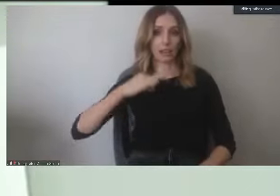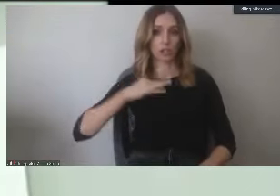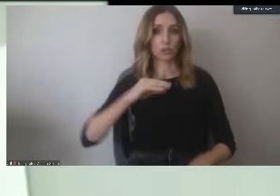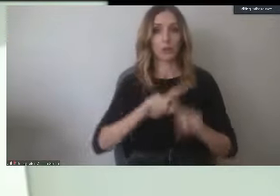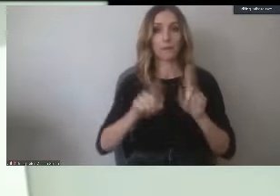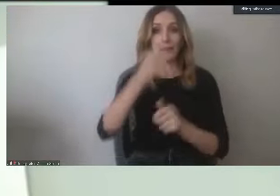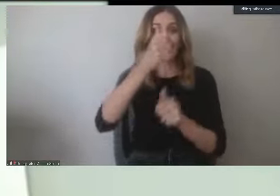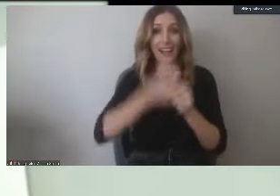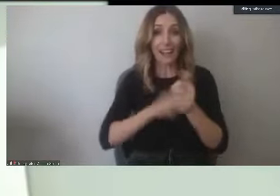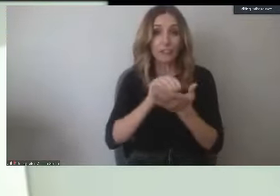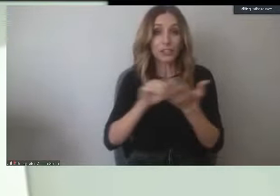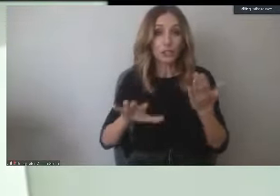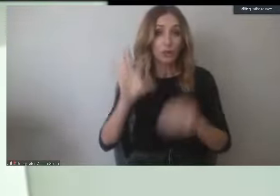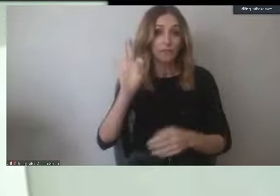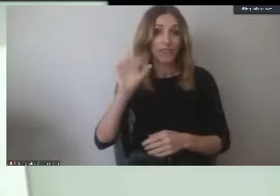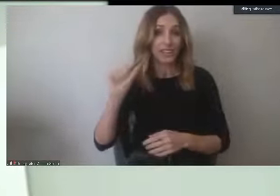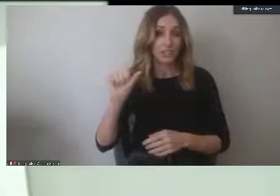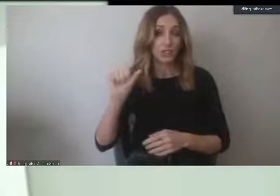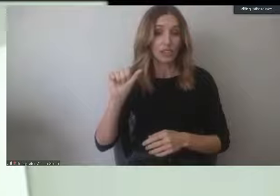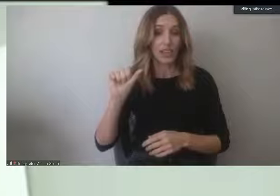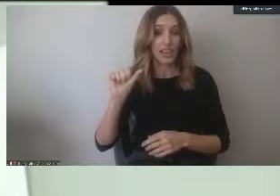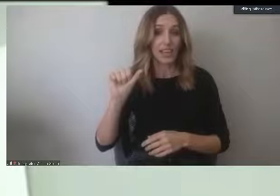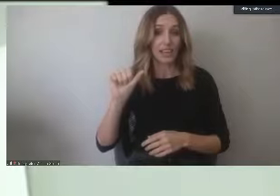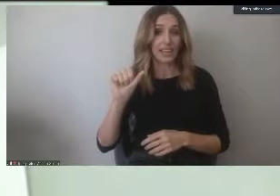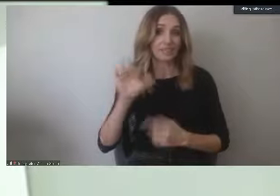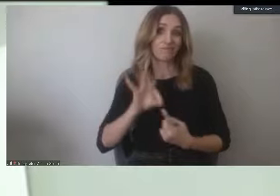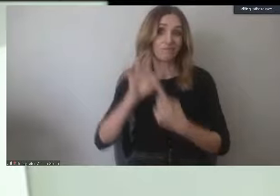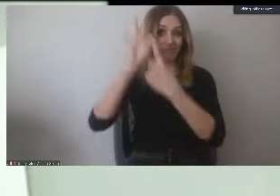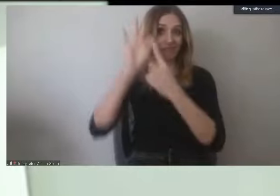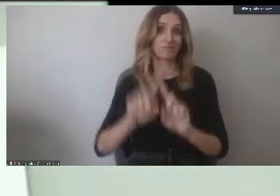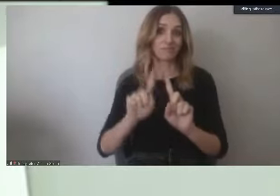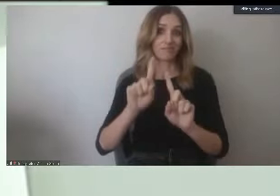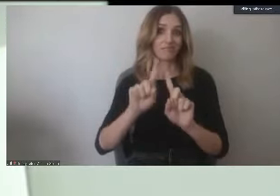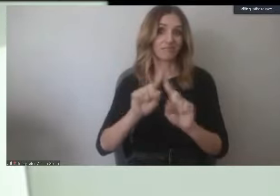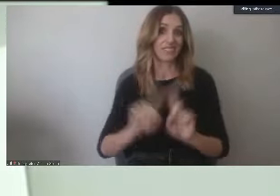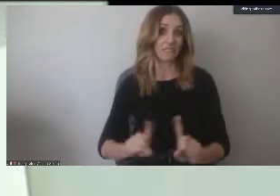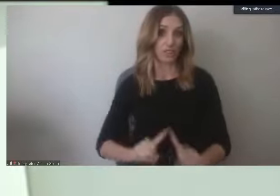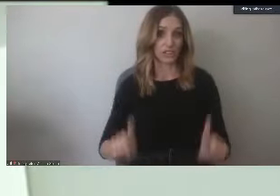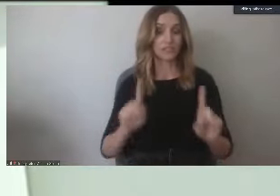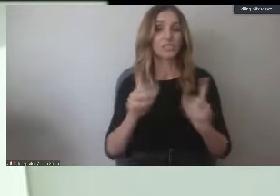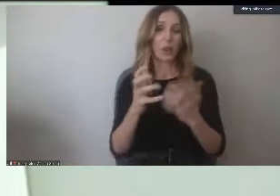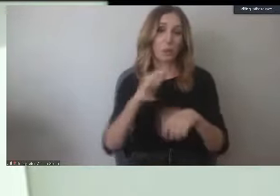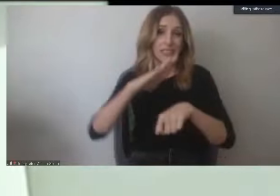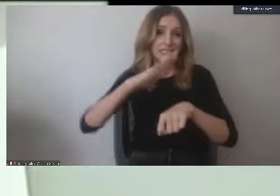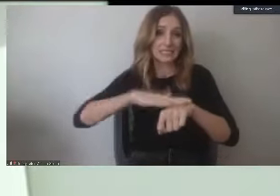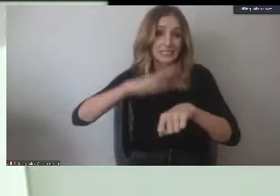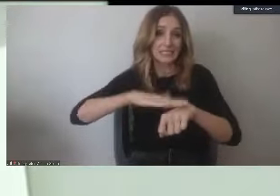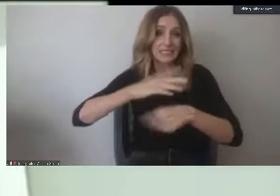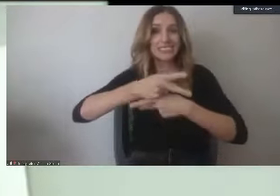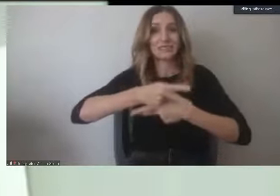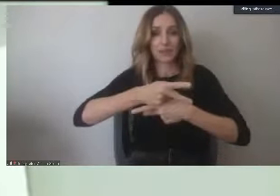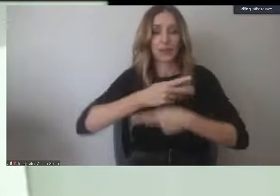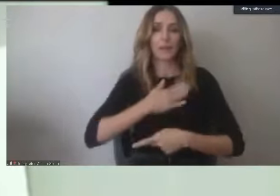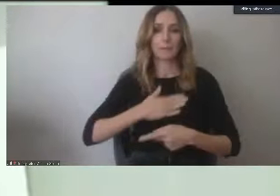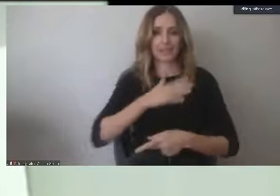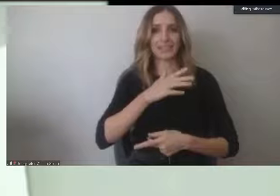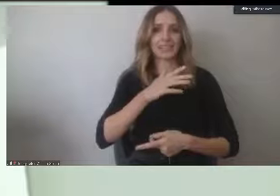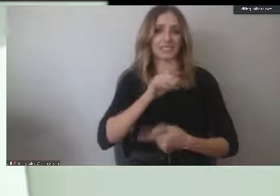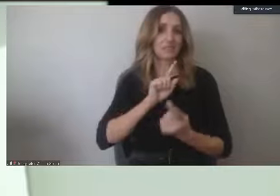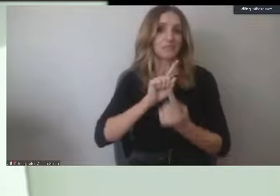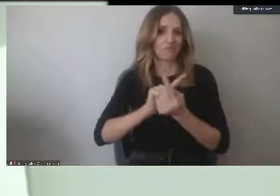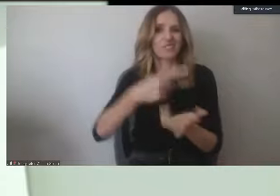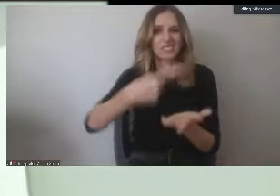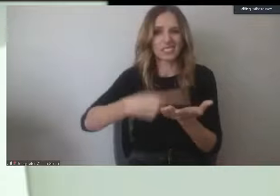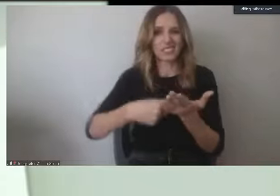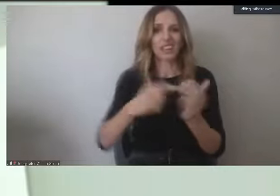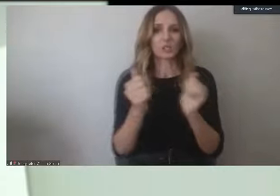every student's financial aid package is unique. And so I want to caution students to meet with a financial aid officer to get a full